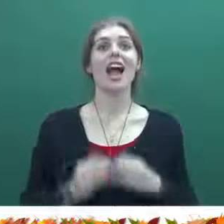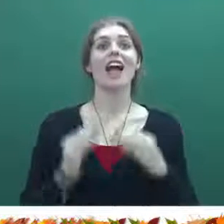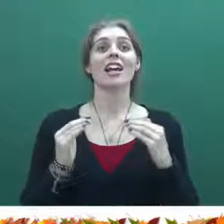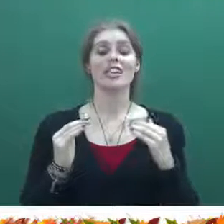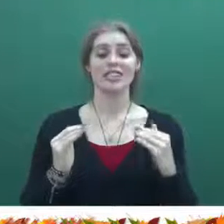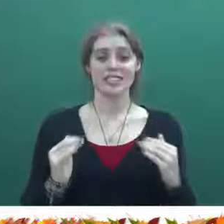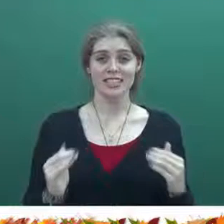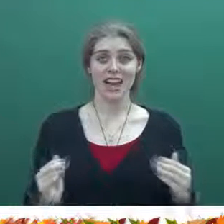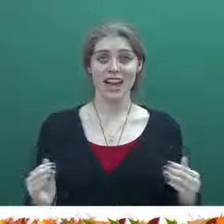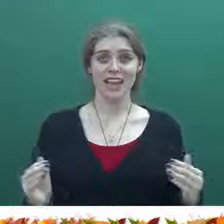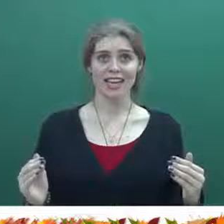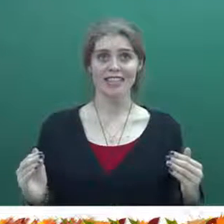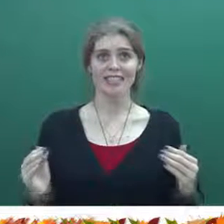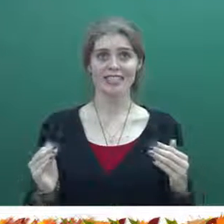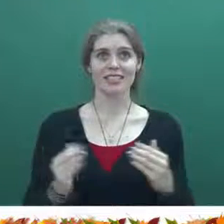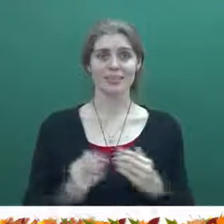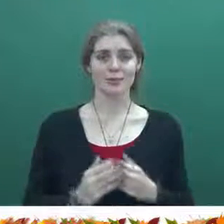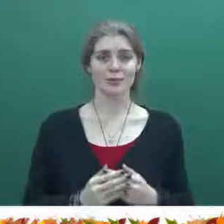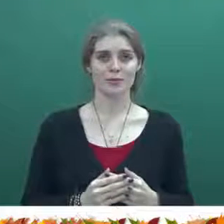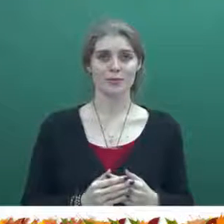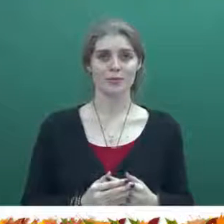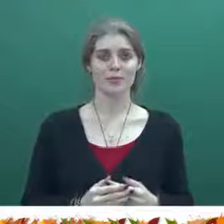science.